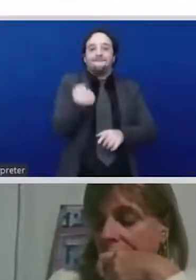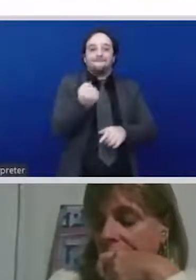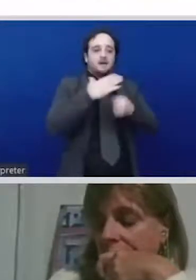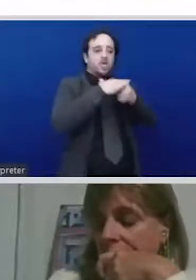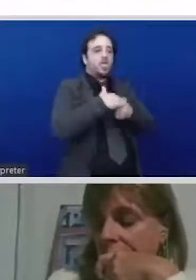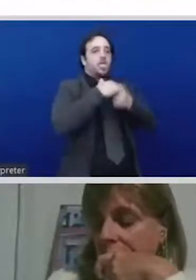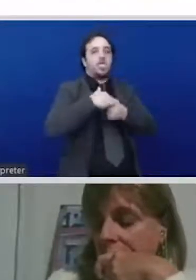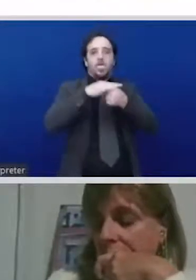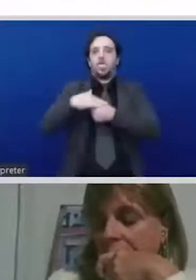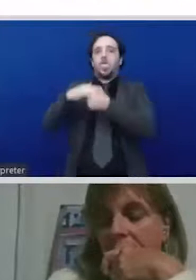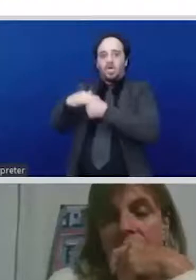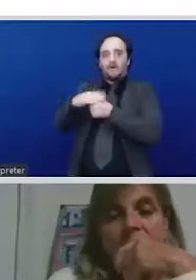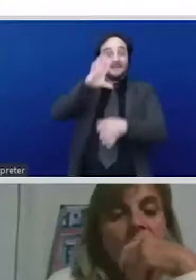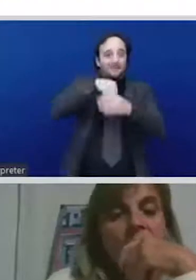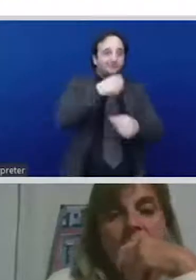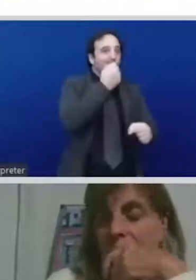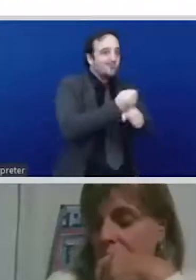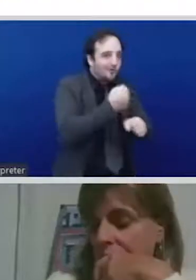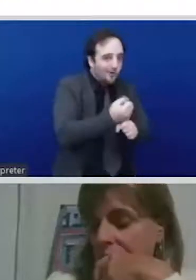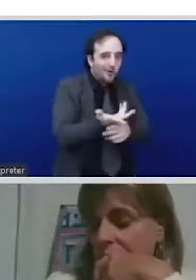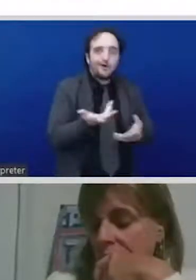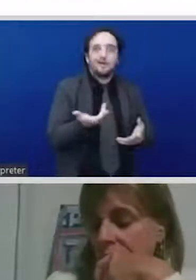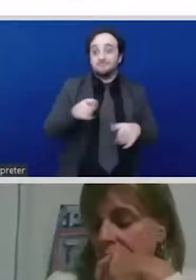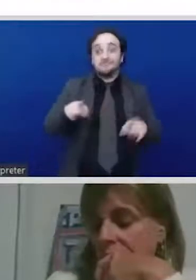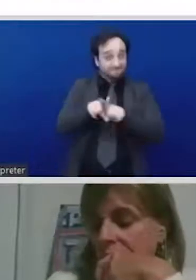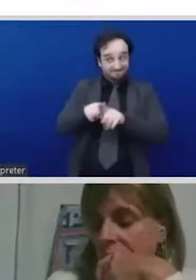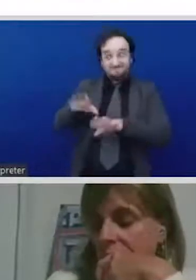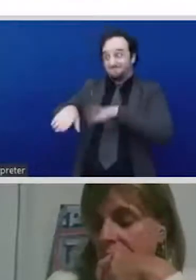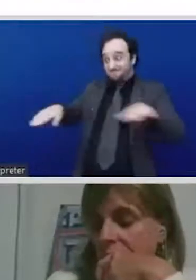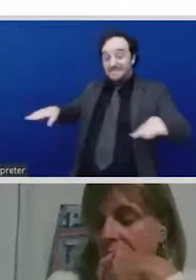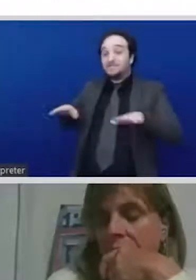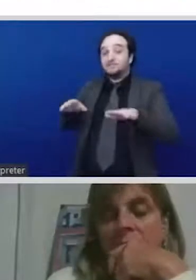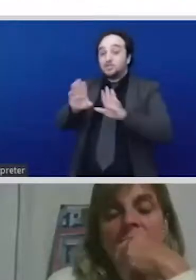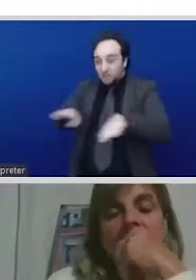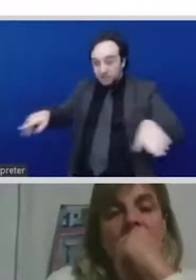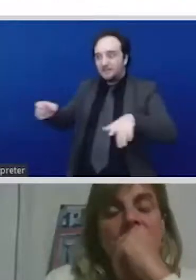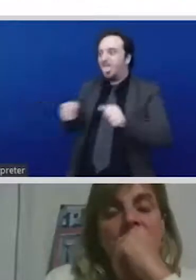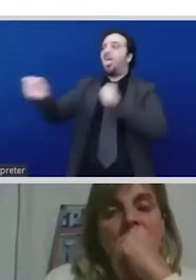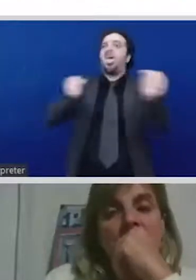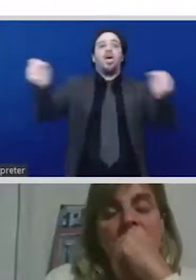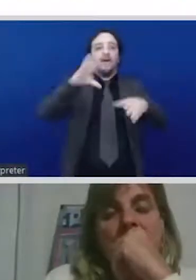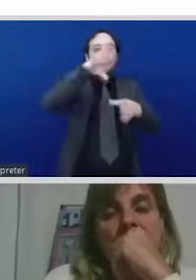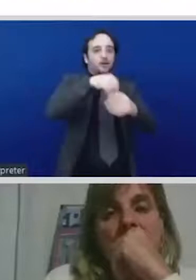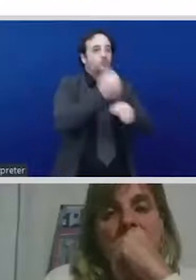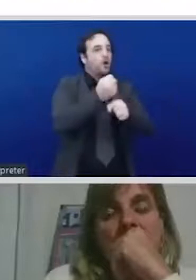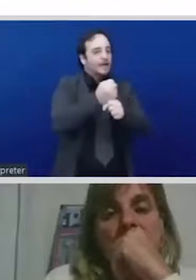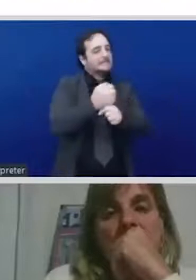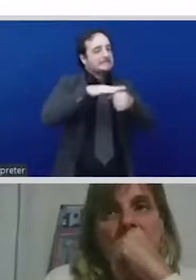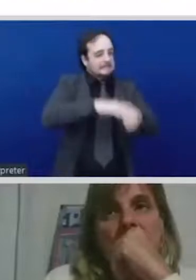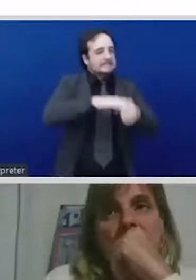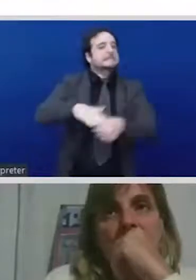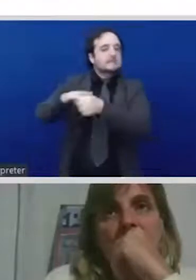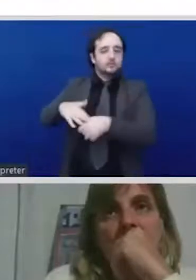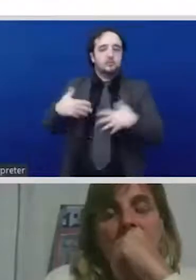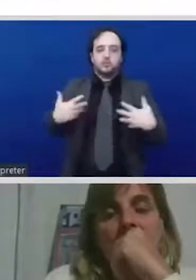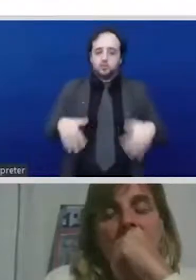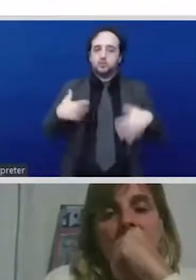basis on which our economies operate and yet it is ignored undervalued unrecognized women are not seen as